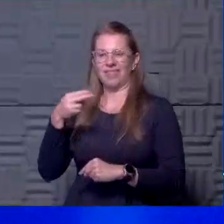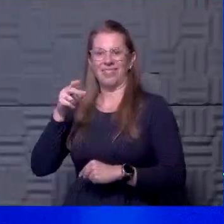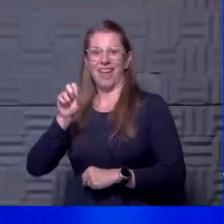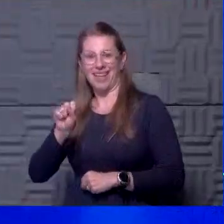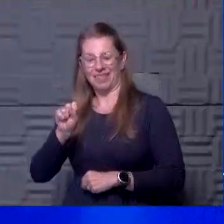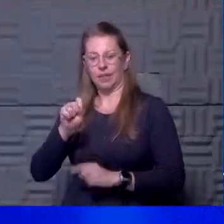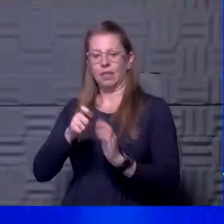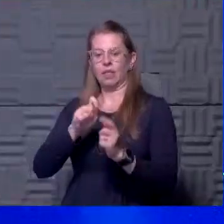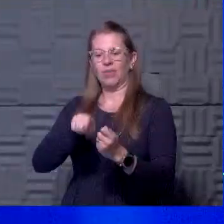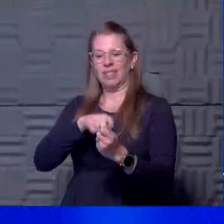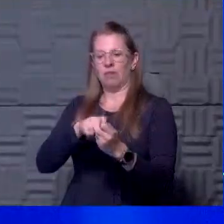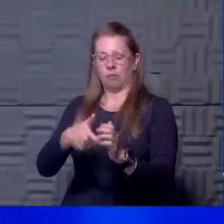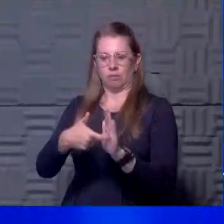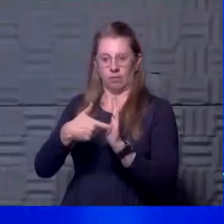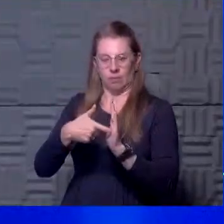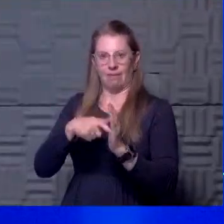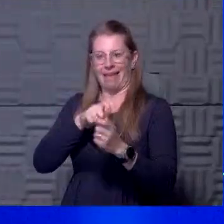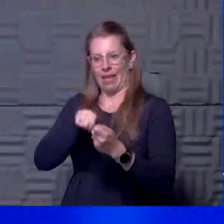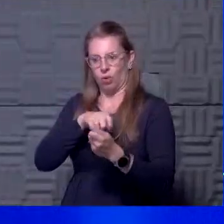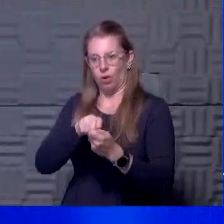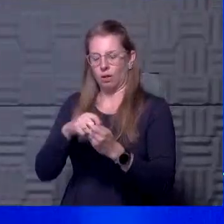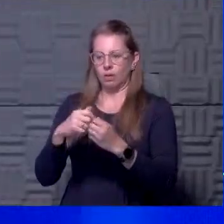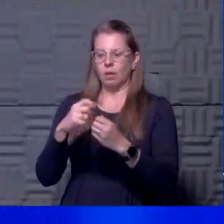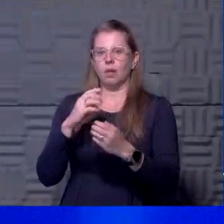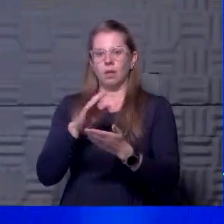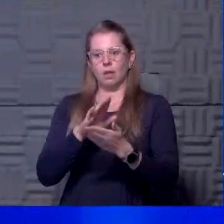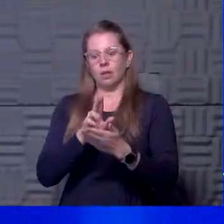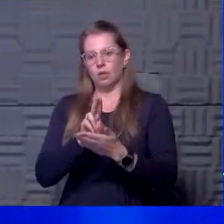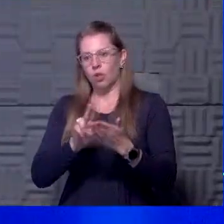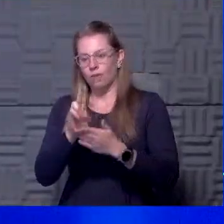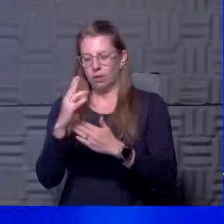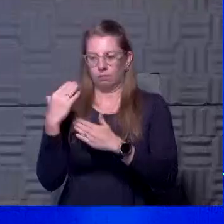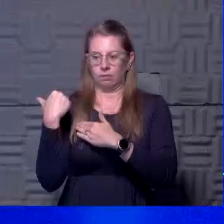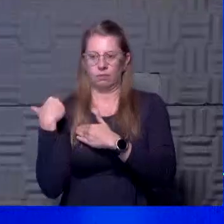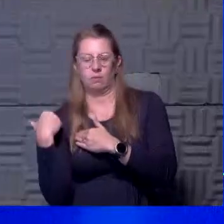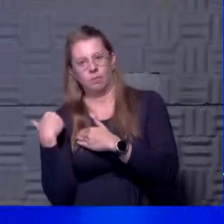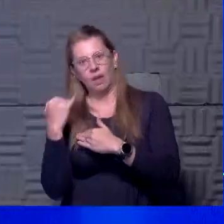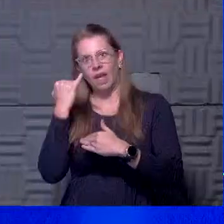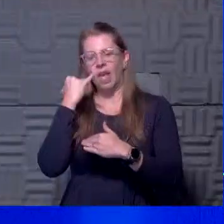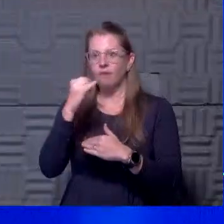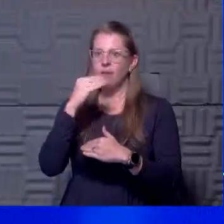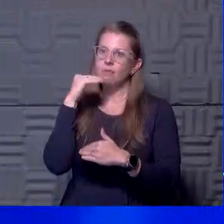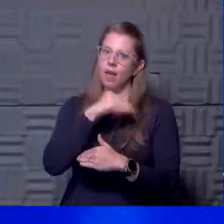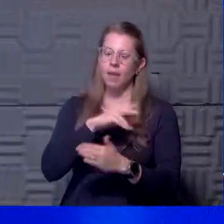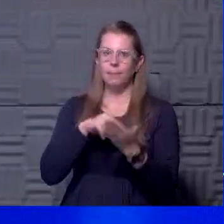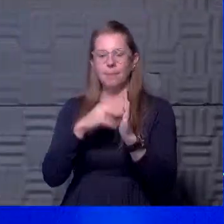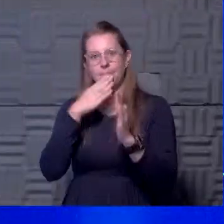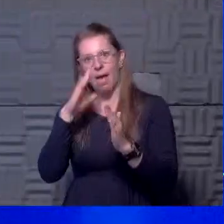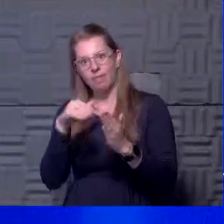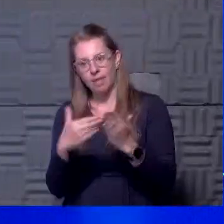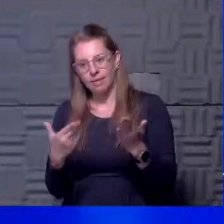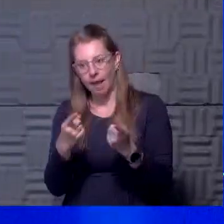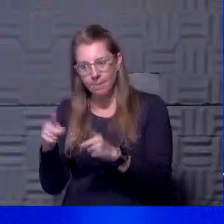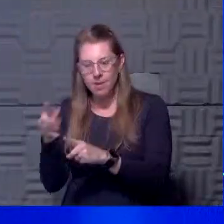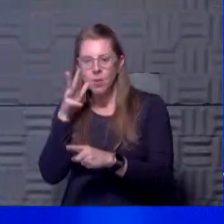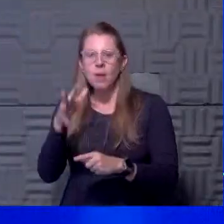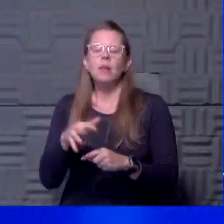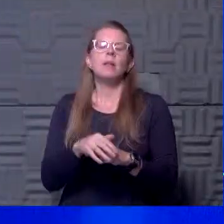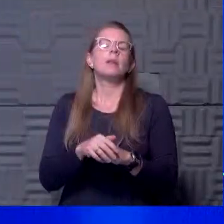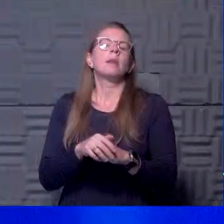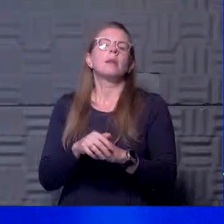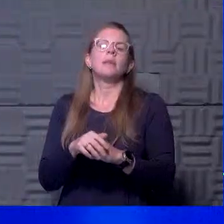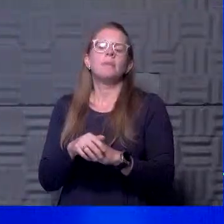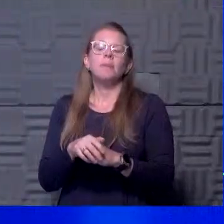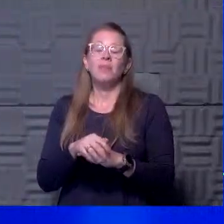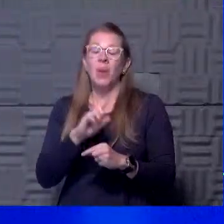specific criteria we have to use to be very accurate. held accountable for it. Different bad things happen if we don't tell the truth. And so the only thing I know, the only thing I